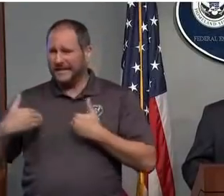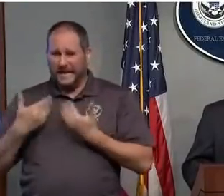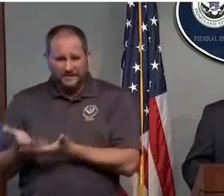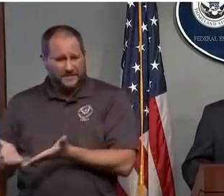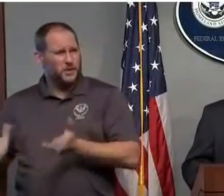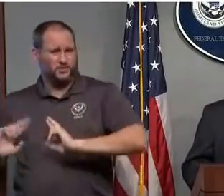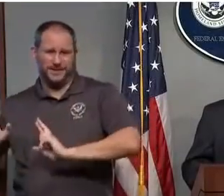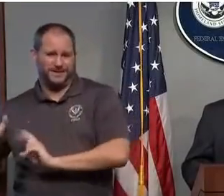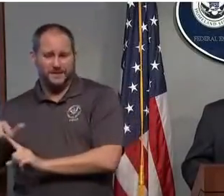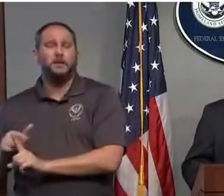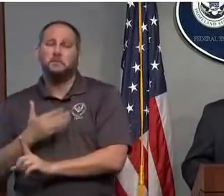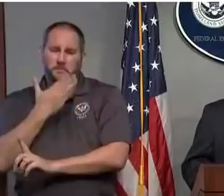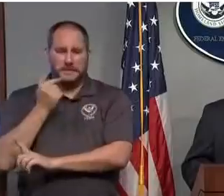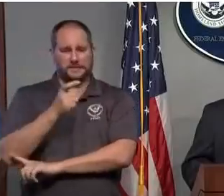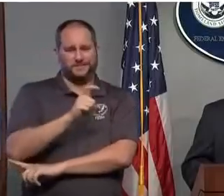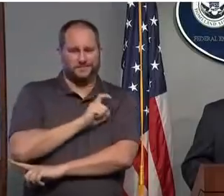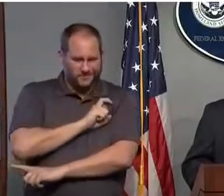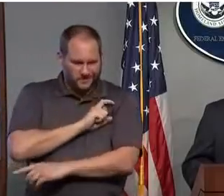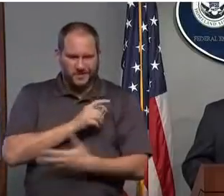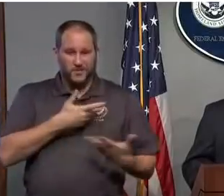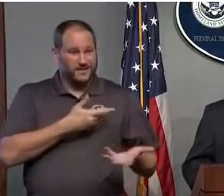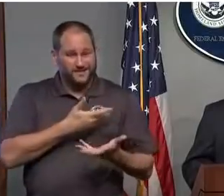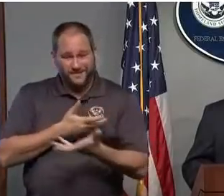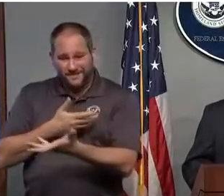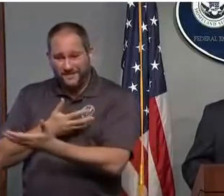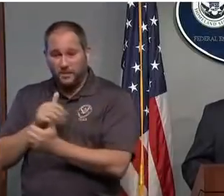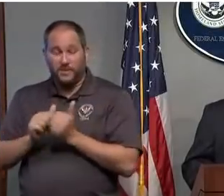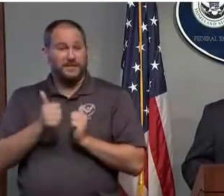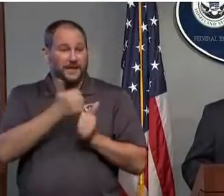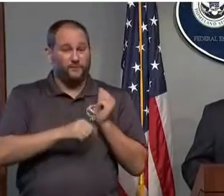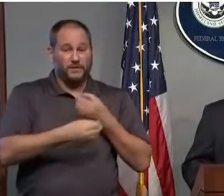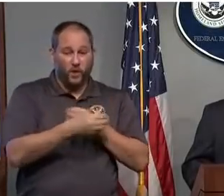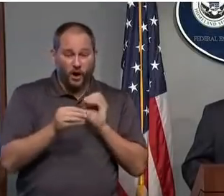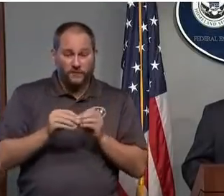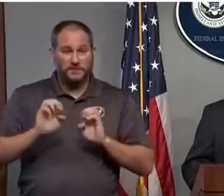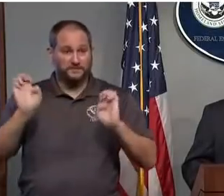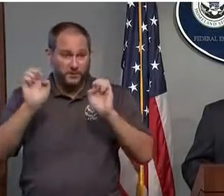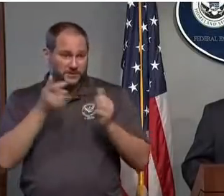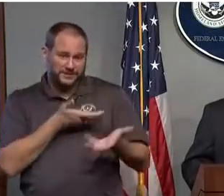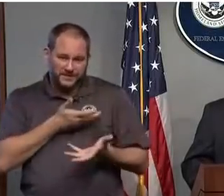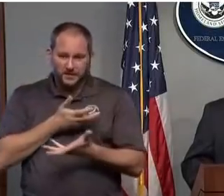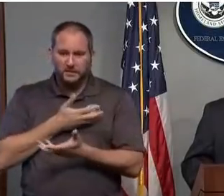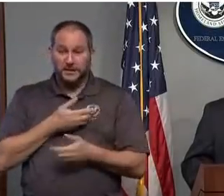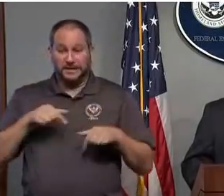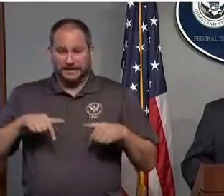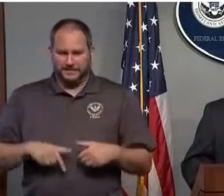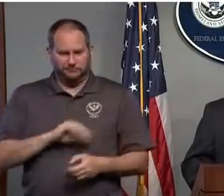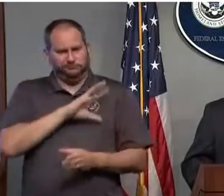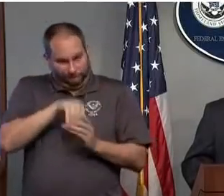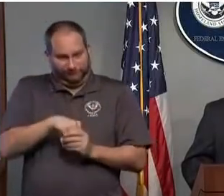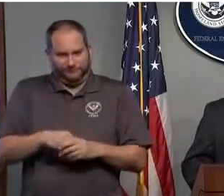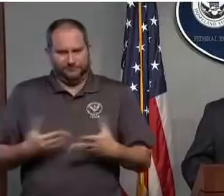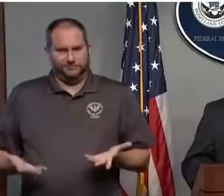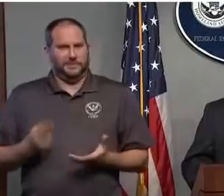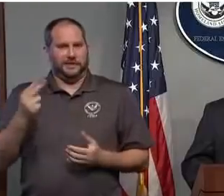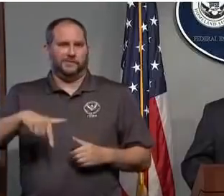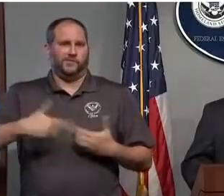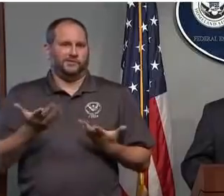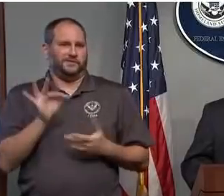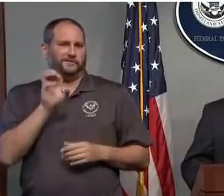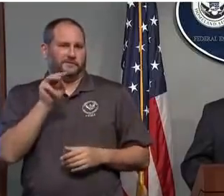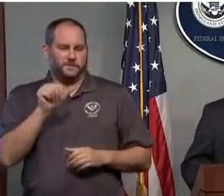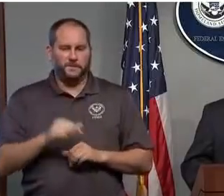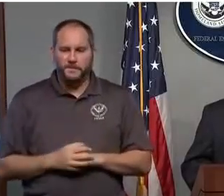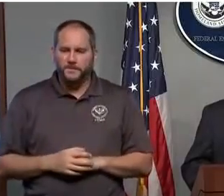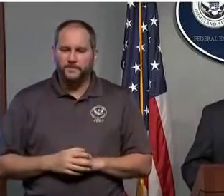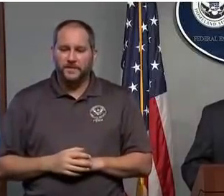embedded within every state emergency management office and also here at FEMA at headquarters. Again, looking to volunteer, go